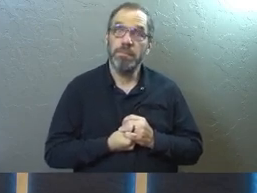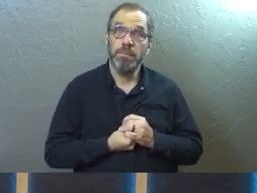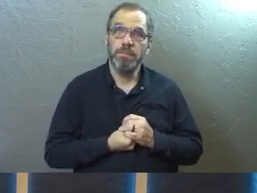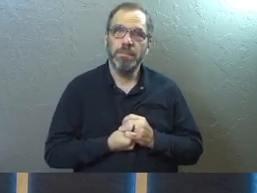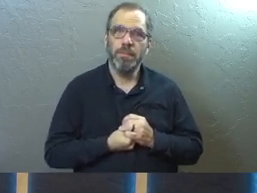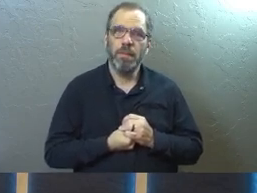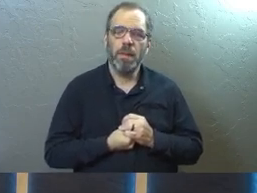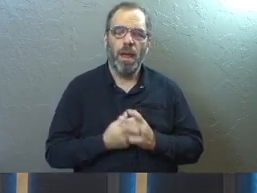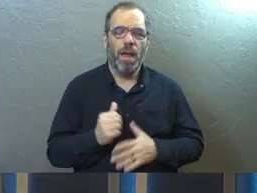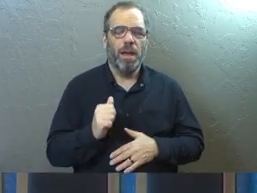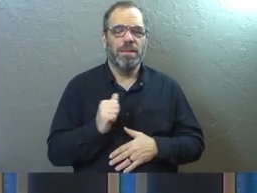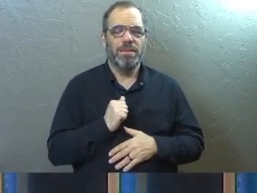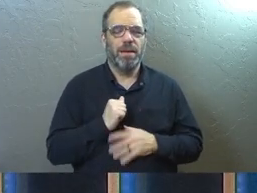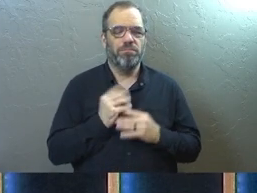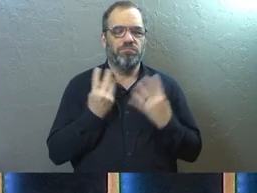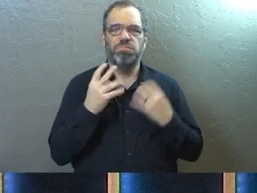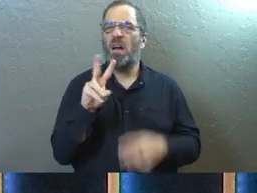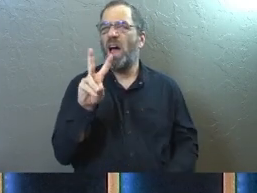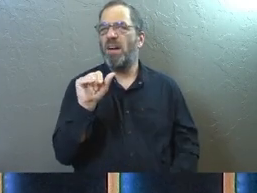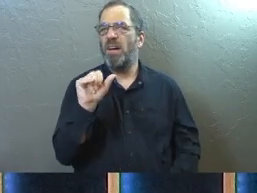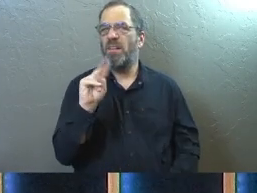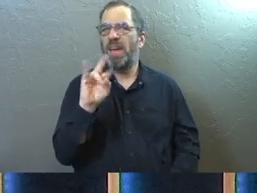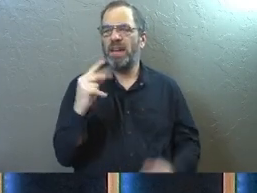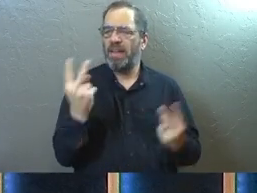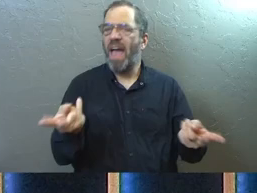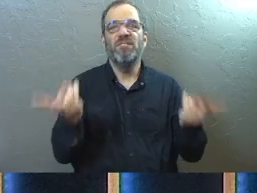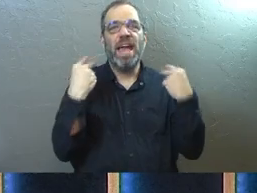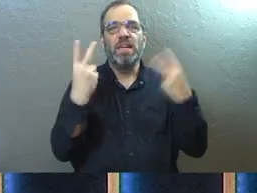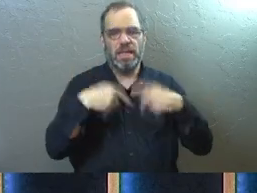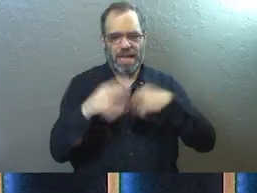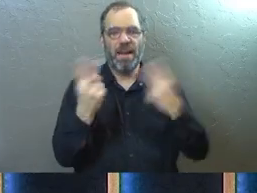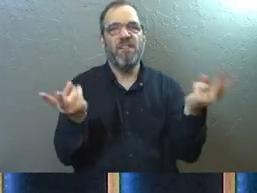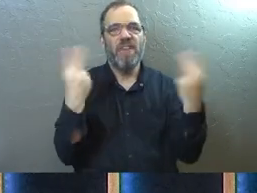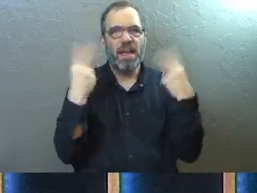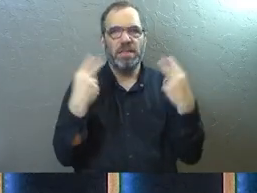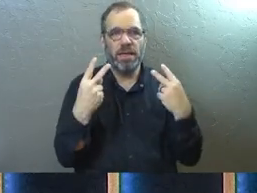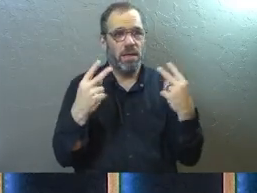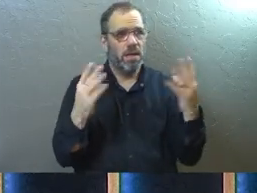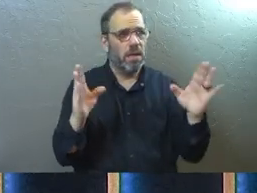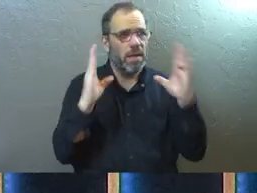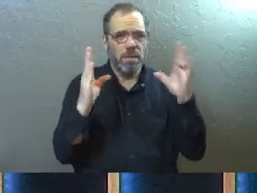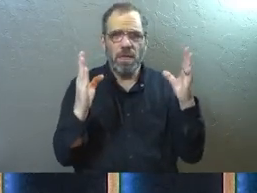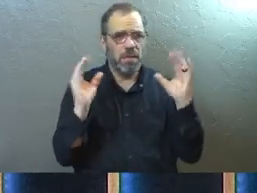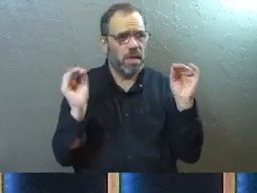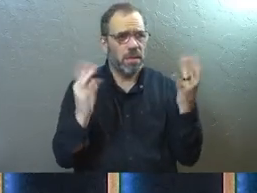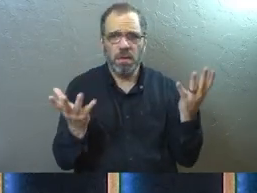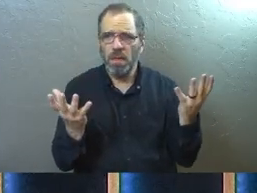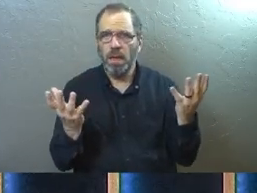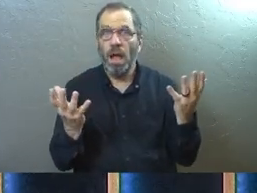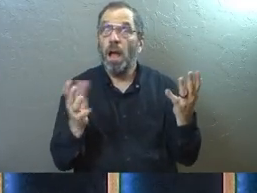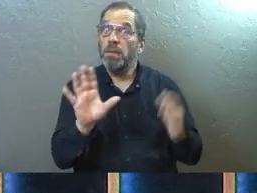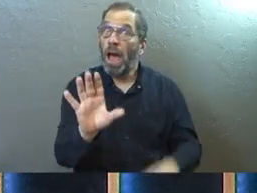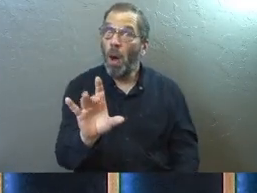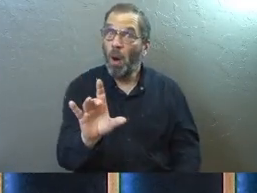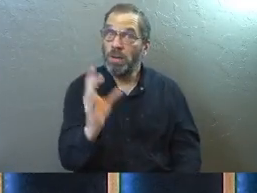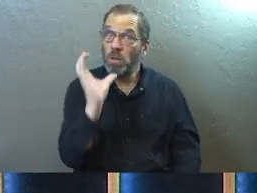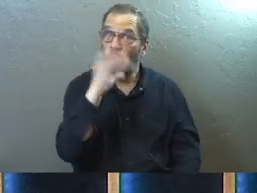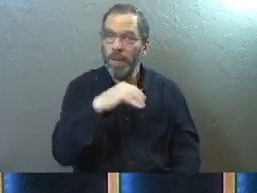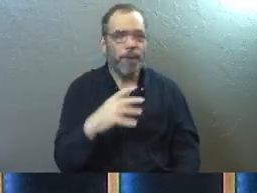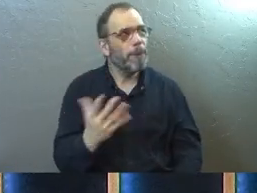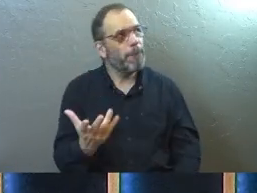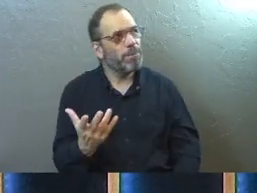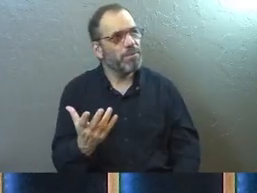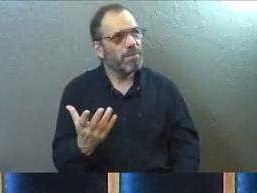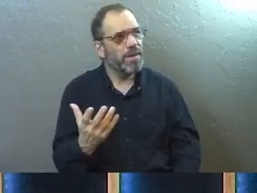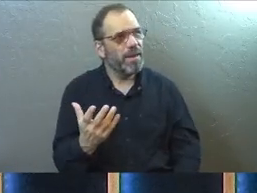Self-obsession, vanity, when others don't pay attention to me. And, and, and this one gets a little weird because